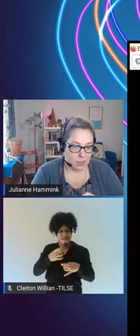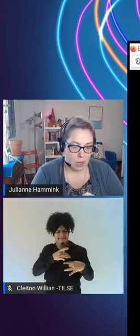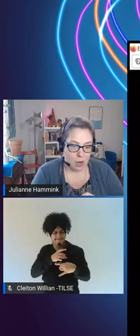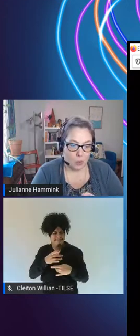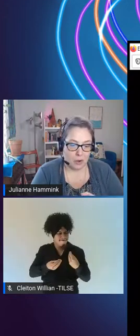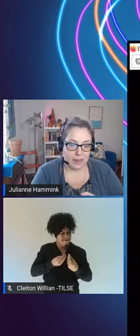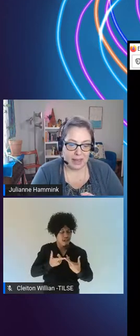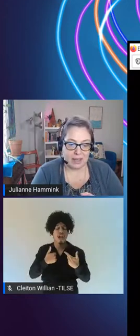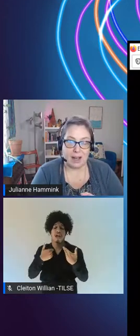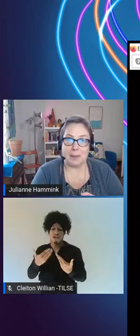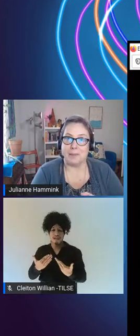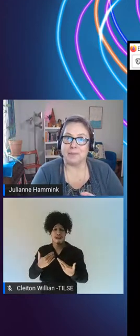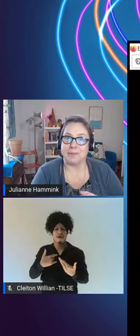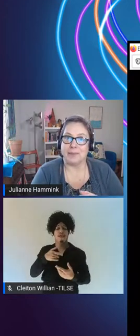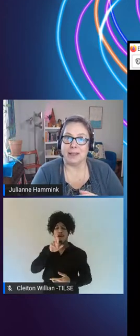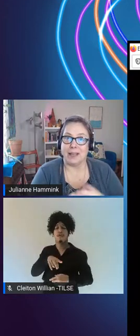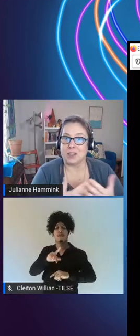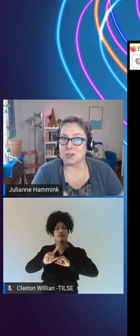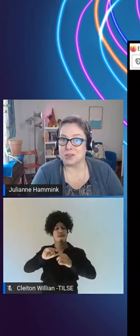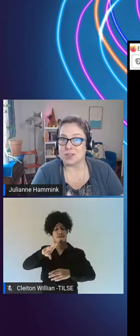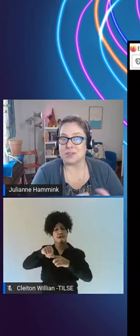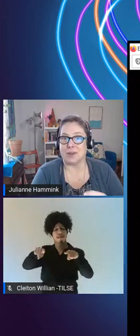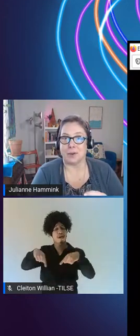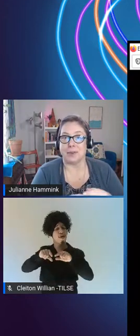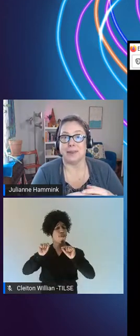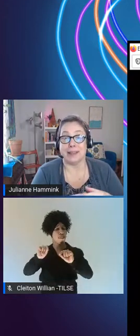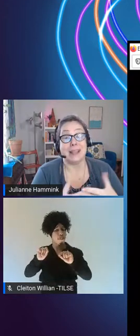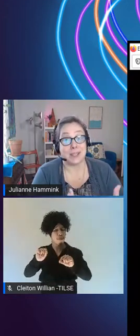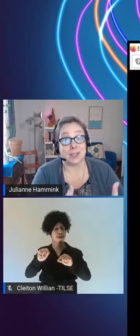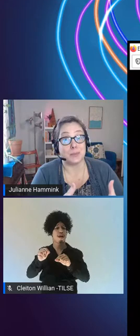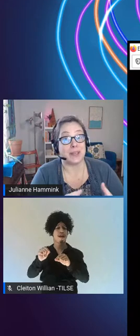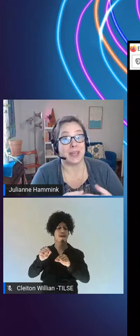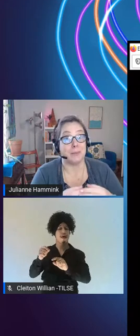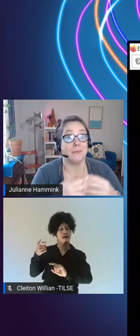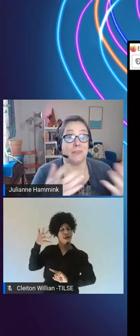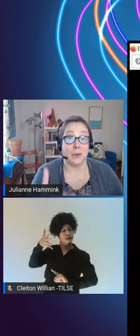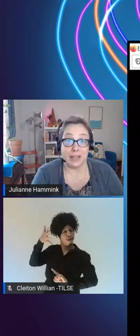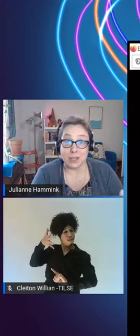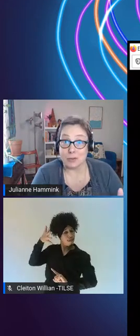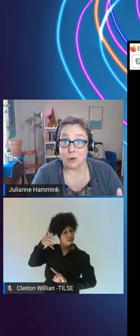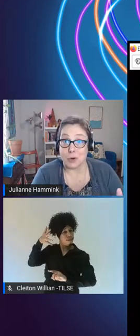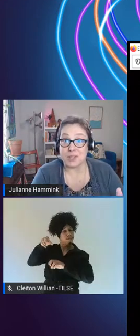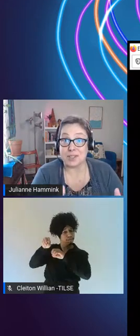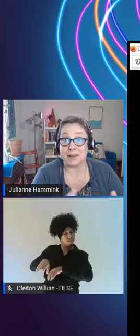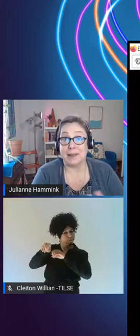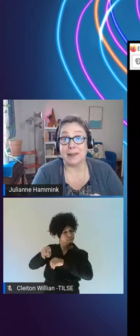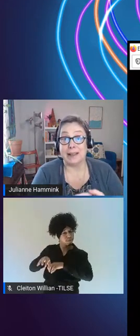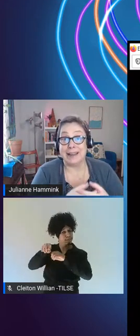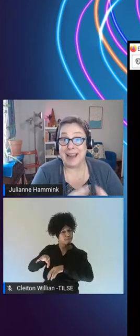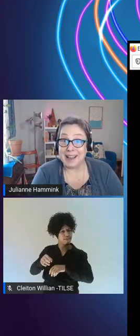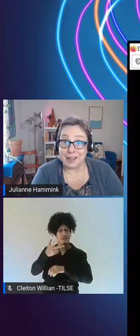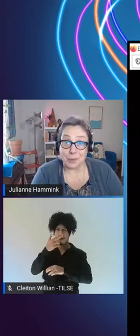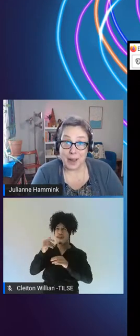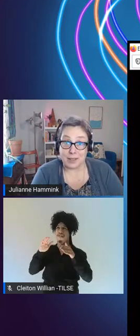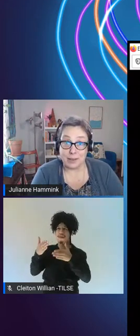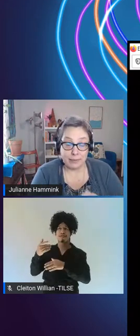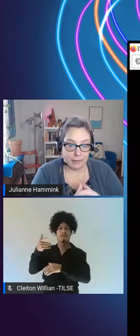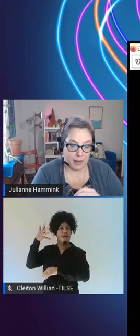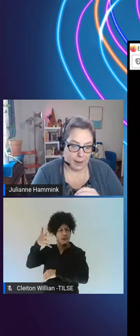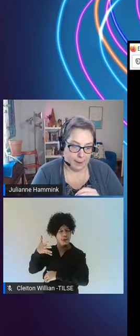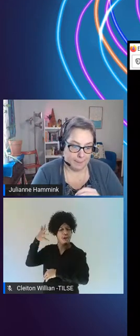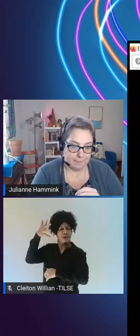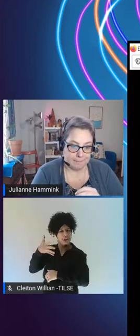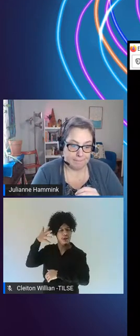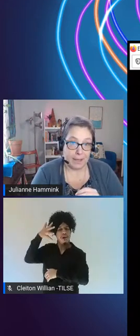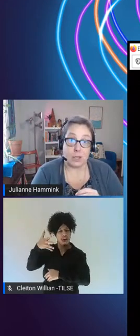classroom that they saw were that the lectures or the lessons became very lecture focused, not interactive.